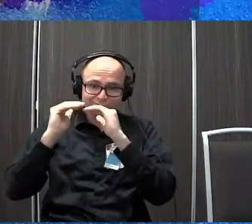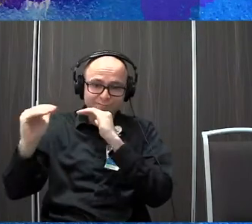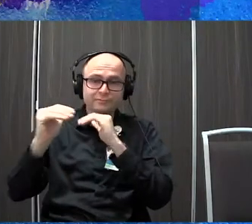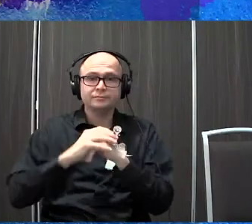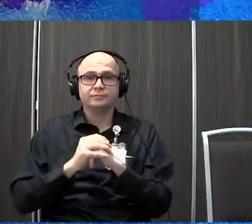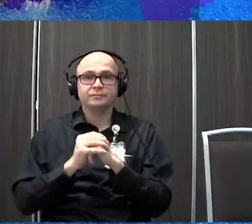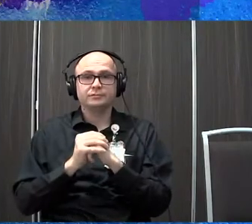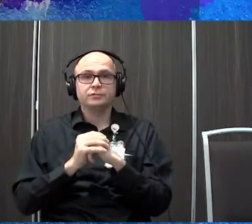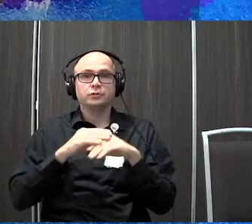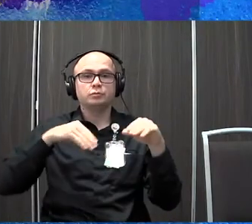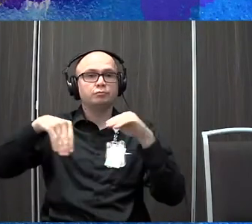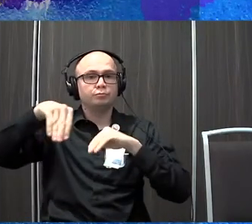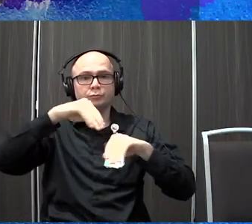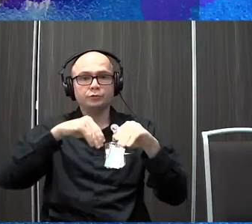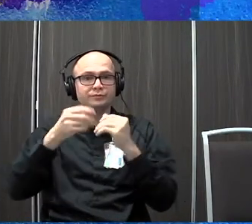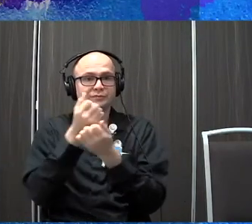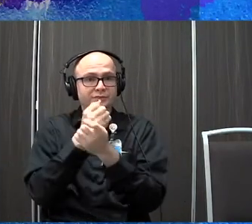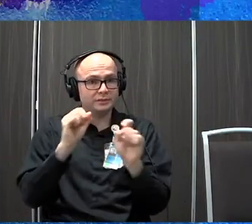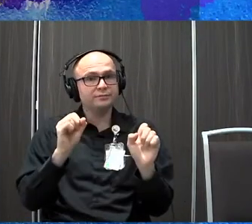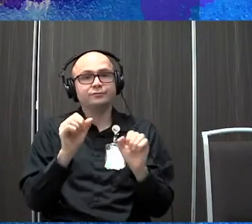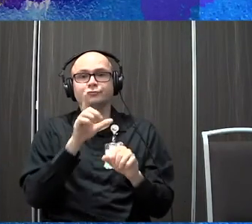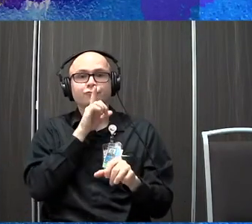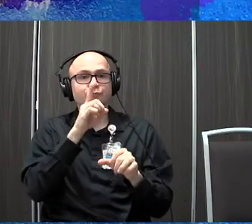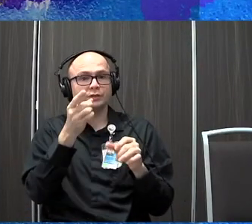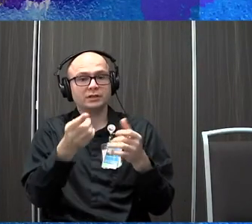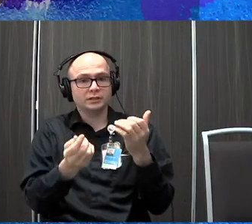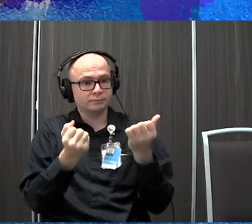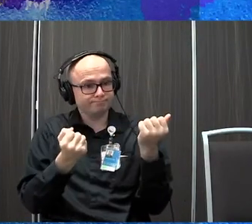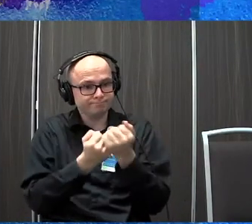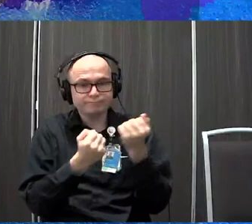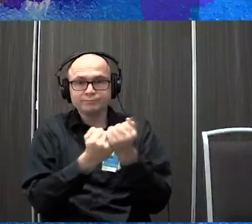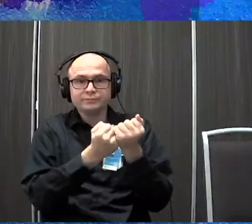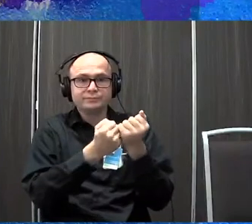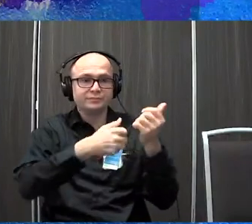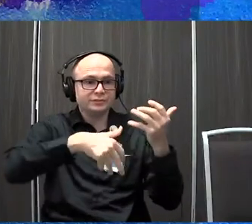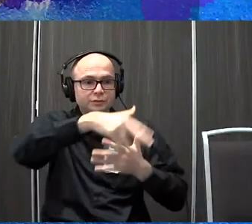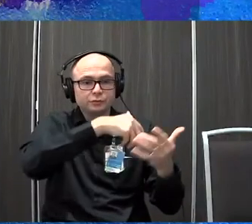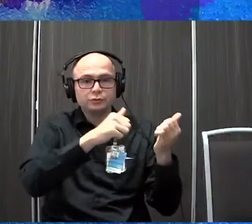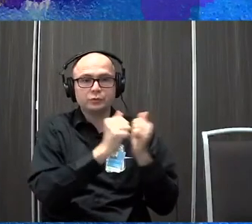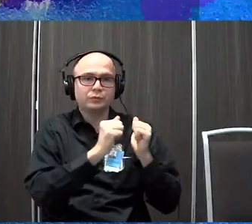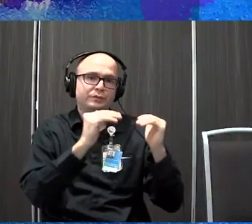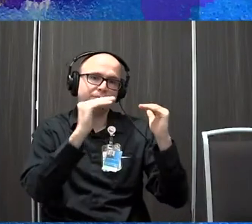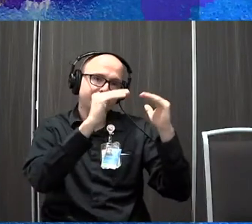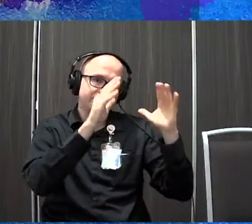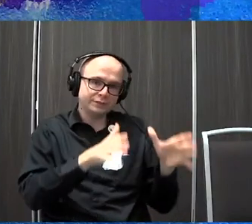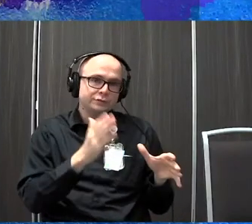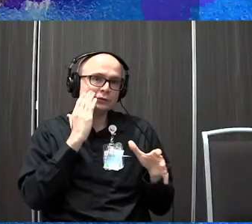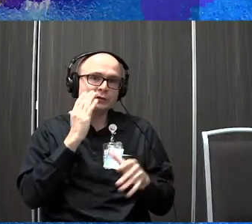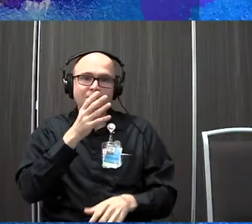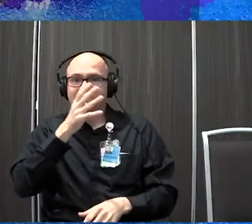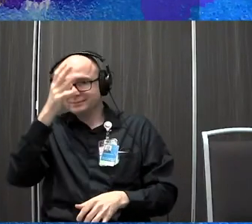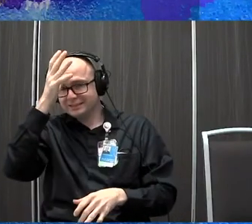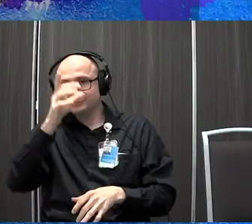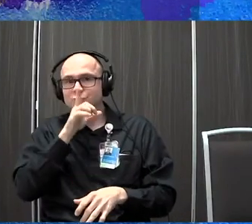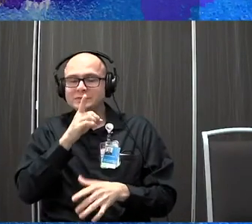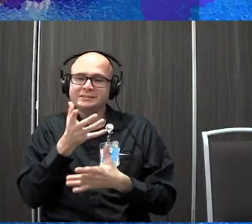being able to move around safely in your environment really promotes that social interaction and play with their peers, which we know that, you know, you as parents, you know,